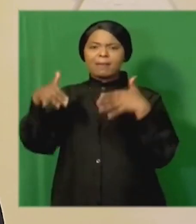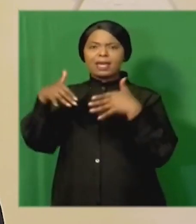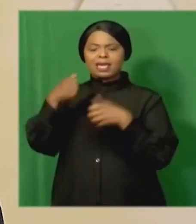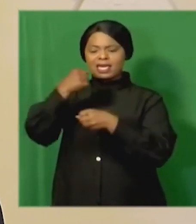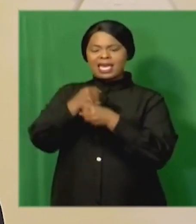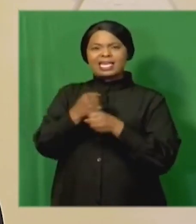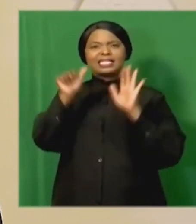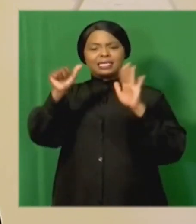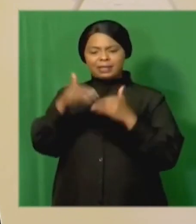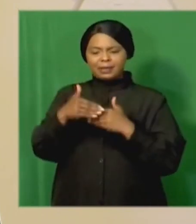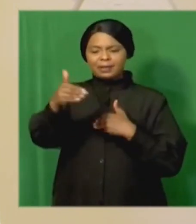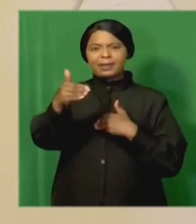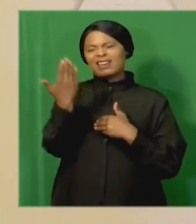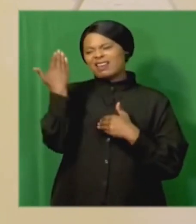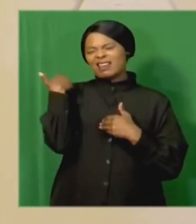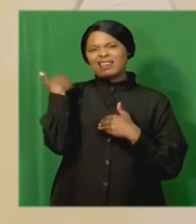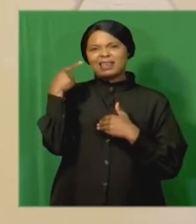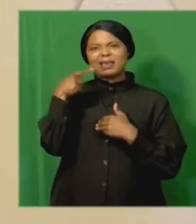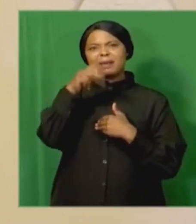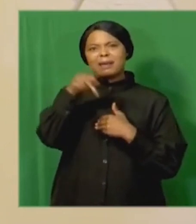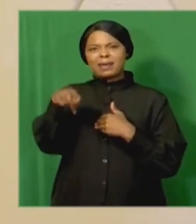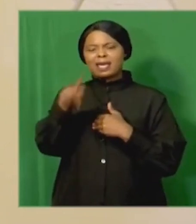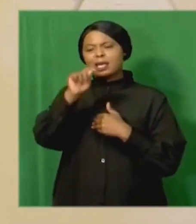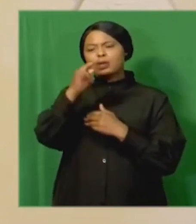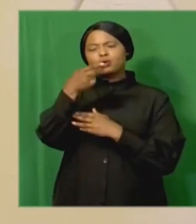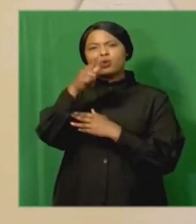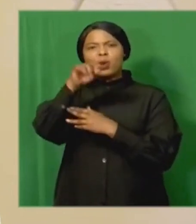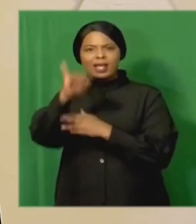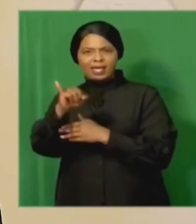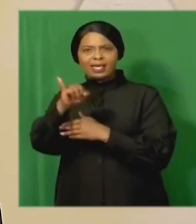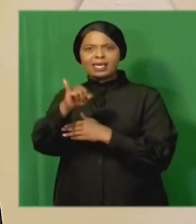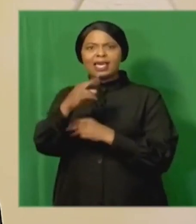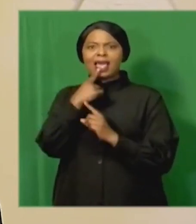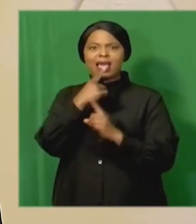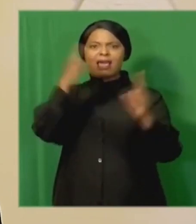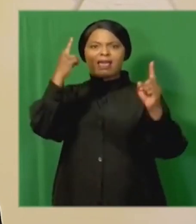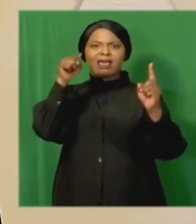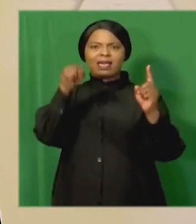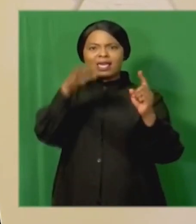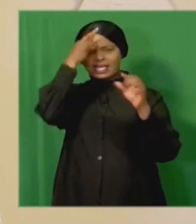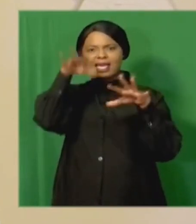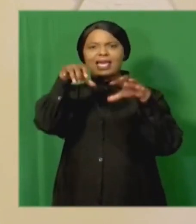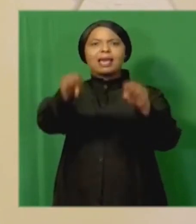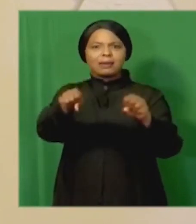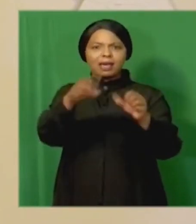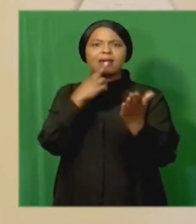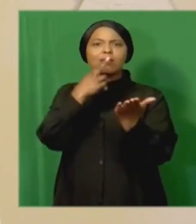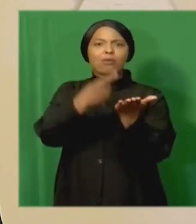month since former Public Protector Advocate Tulima Donzela released her State of Capture report.